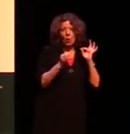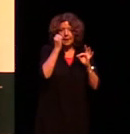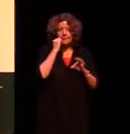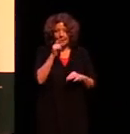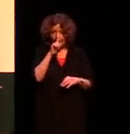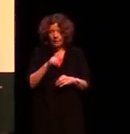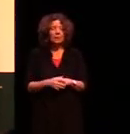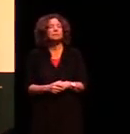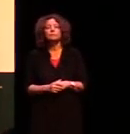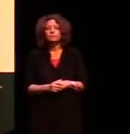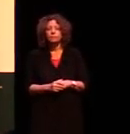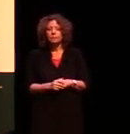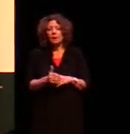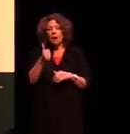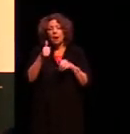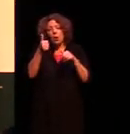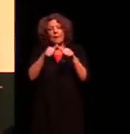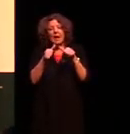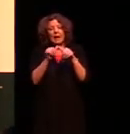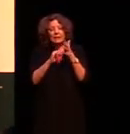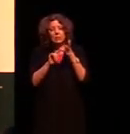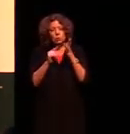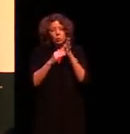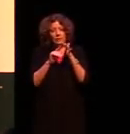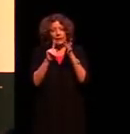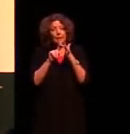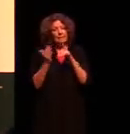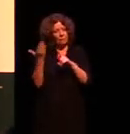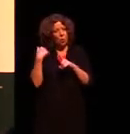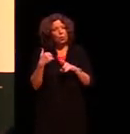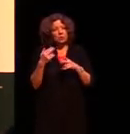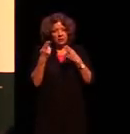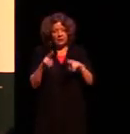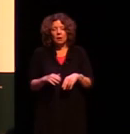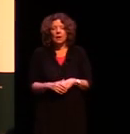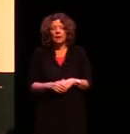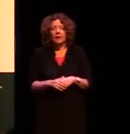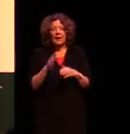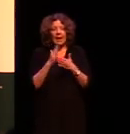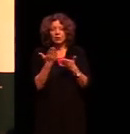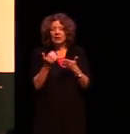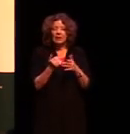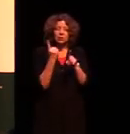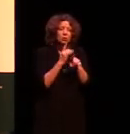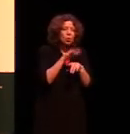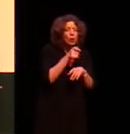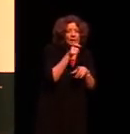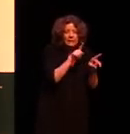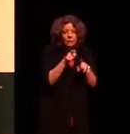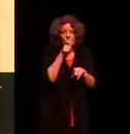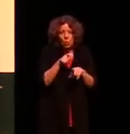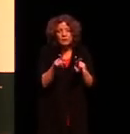I remember my Aunty Susie when she was alive. She used to use these beautiful words, such as,